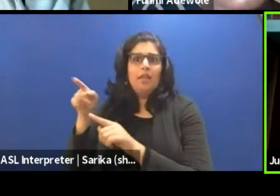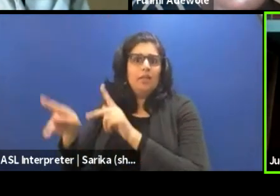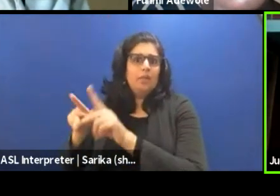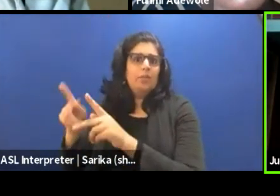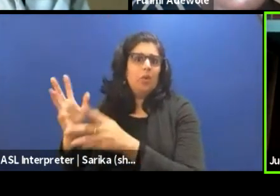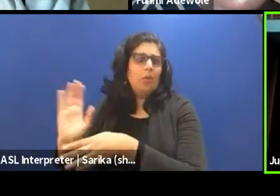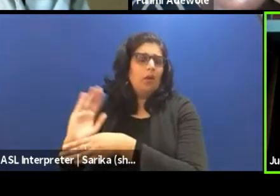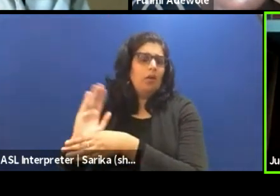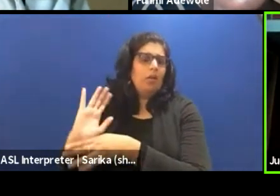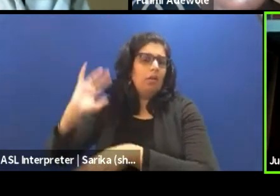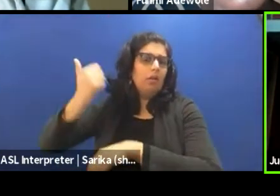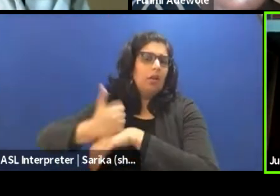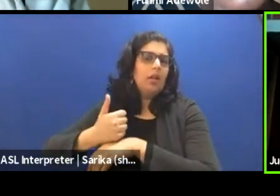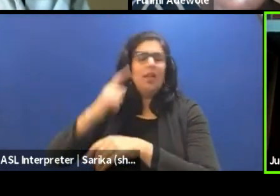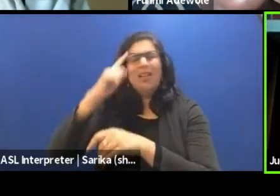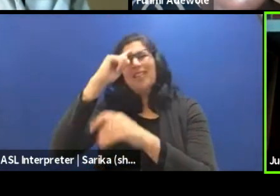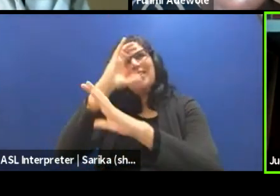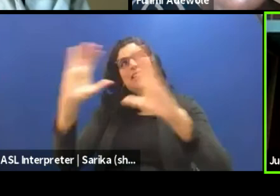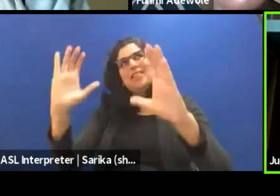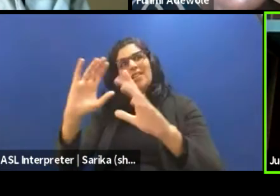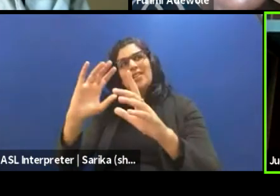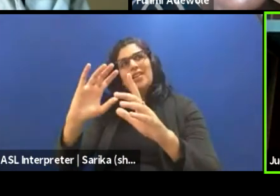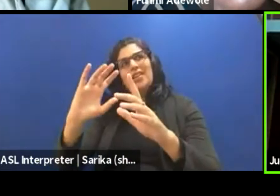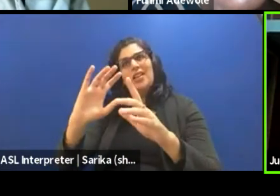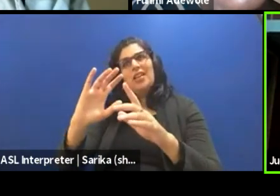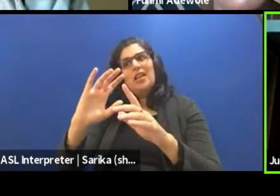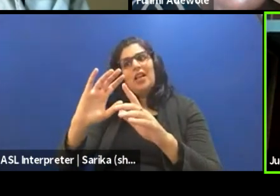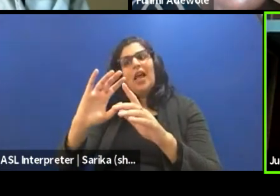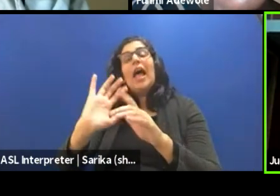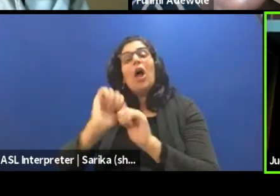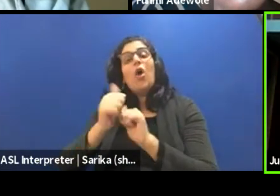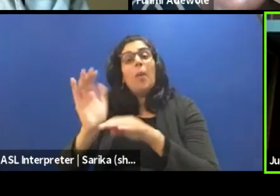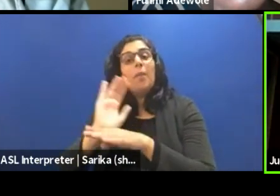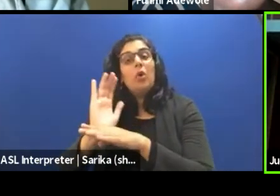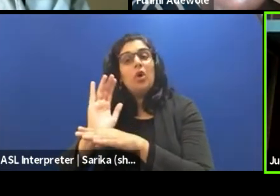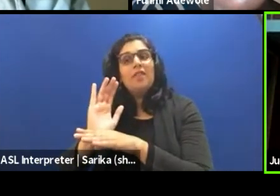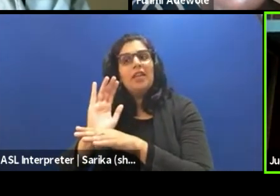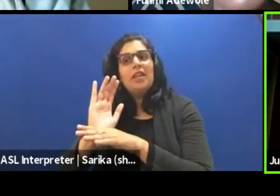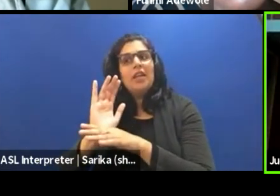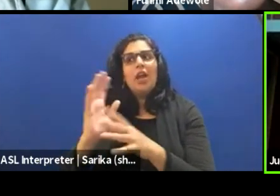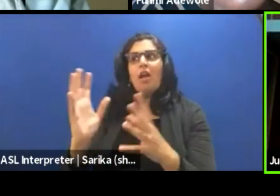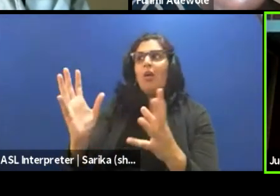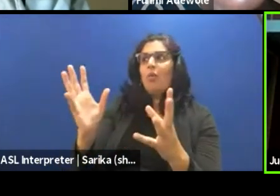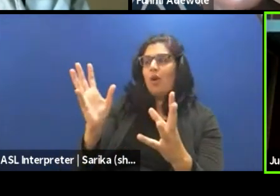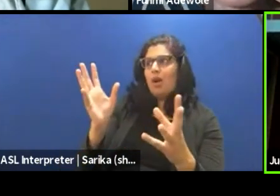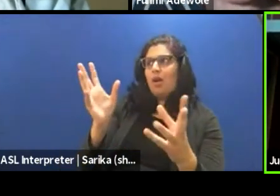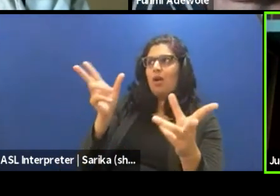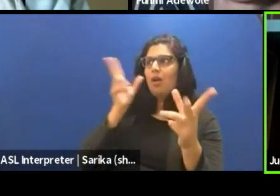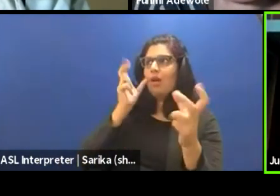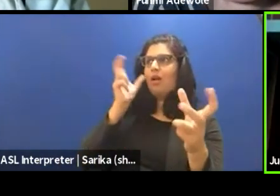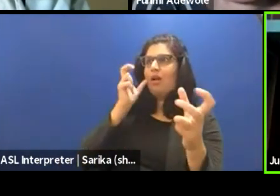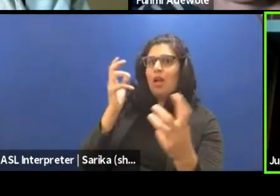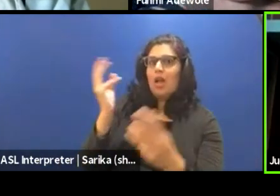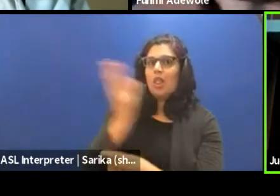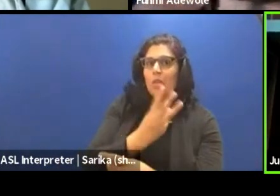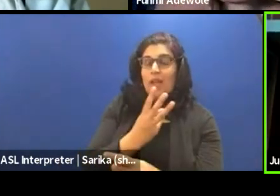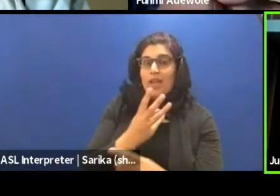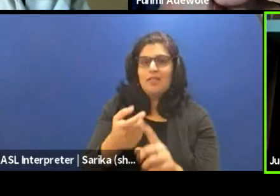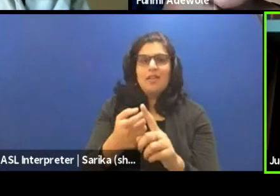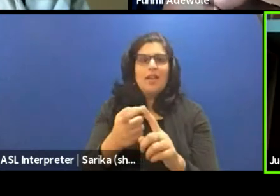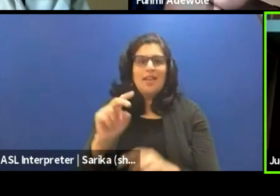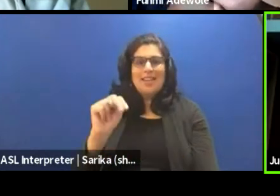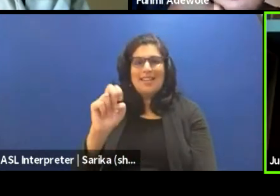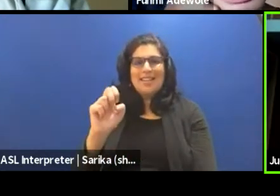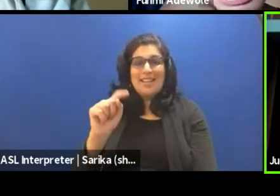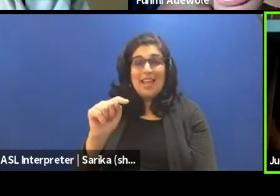this film are thinking of how the film translates to the West, because obviously it is Netflix, and Netflix is coming from America. So,